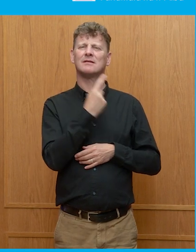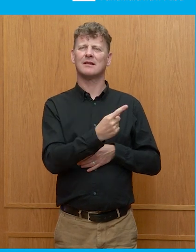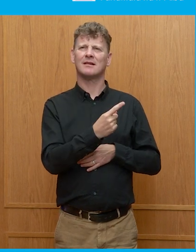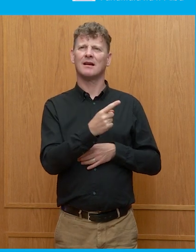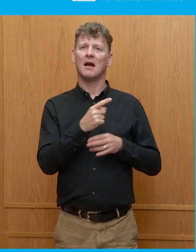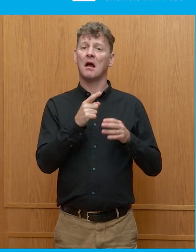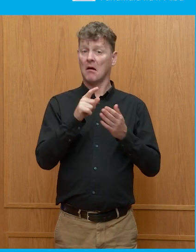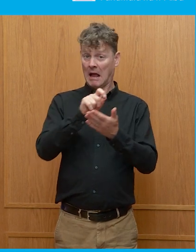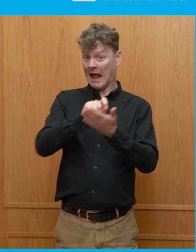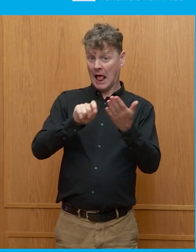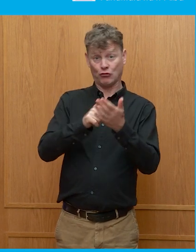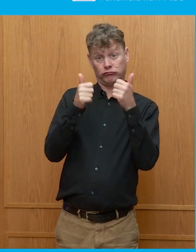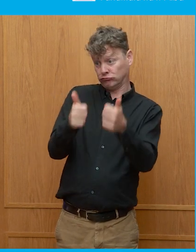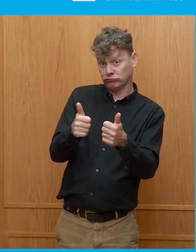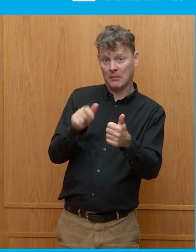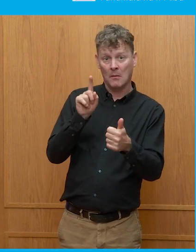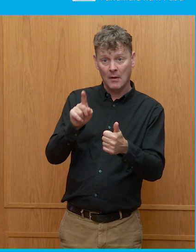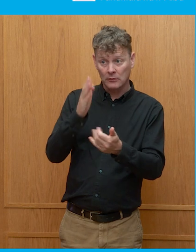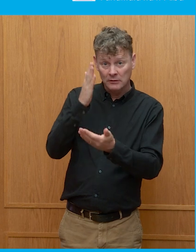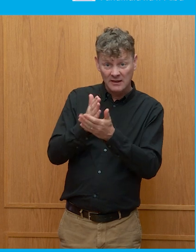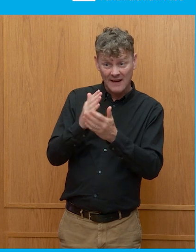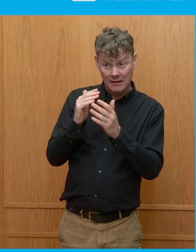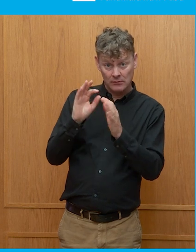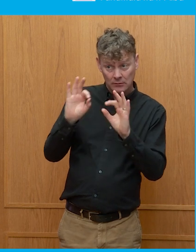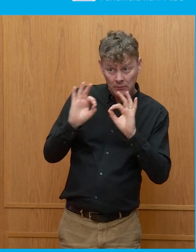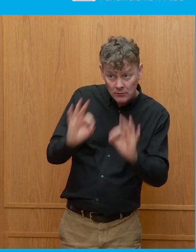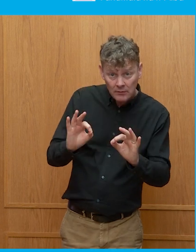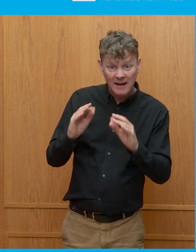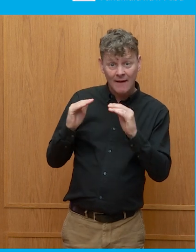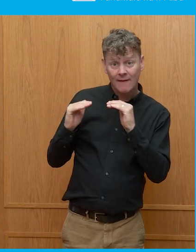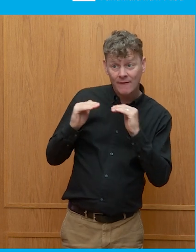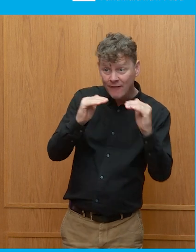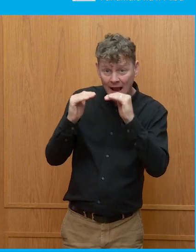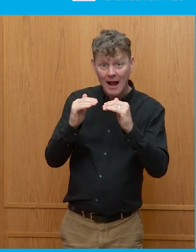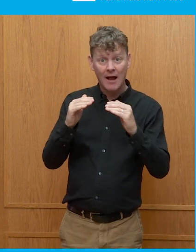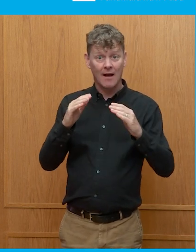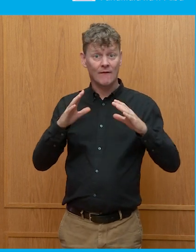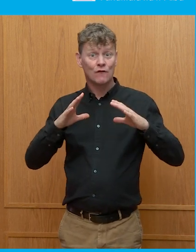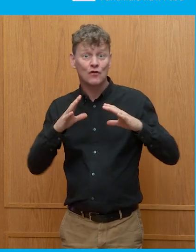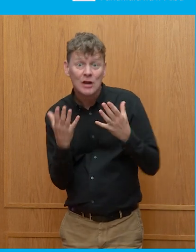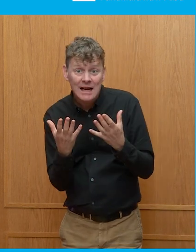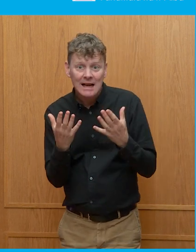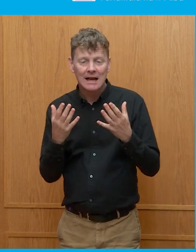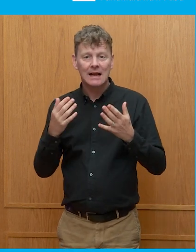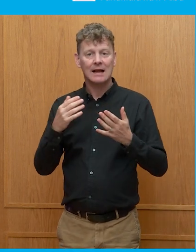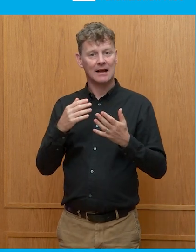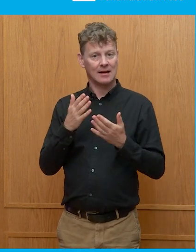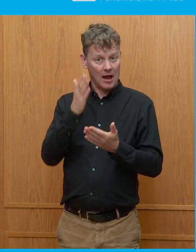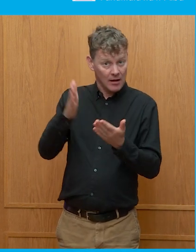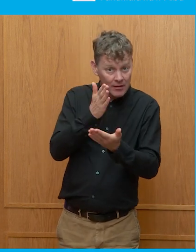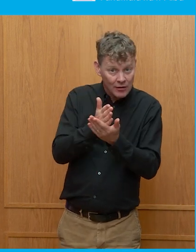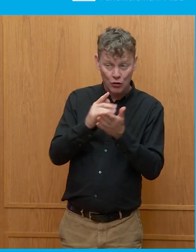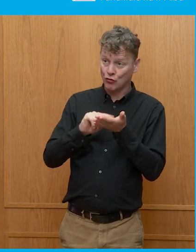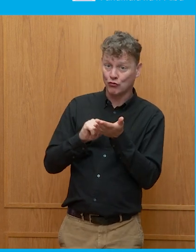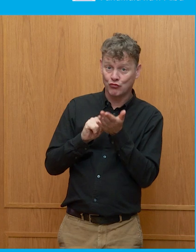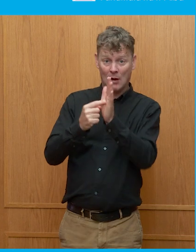are they genuinely free and fair and properly representative for the electorate